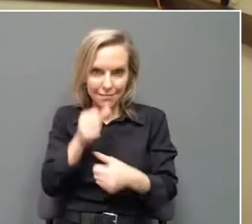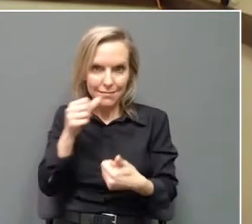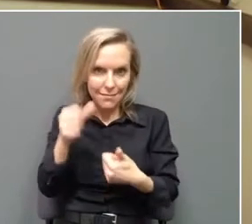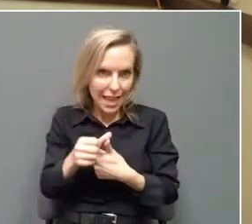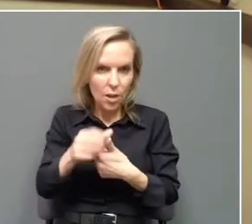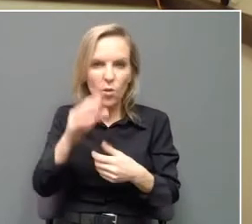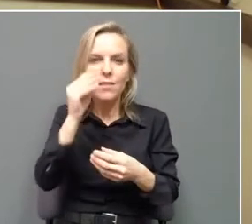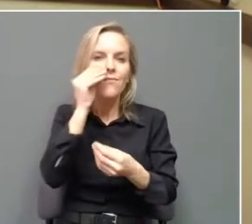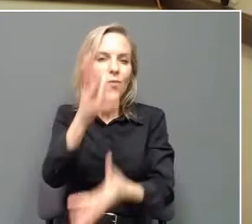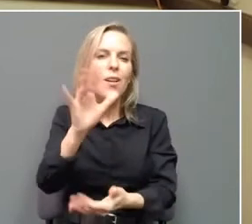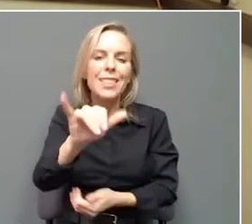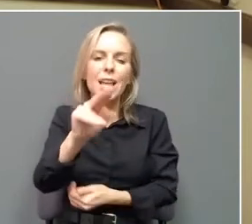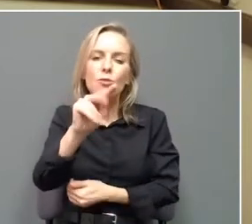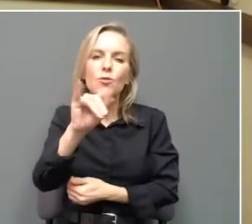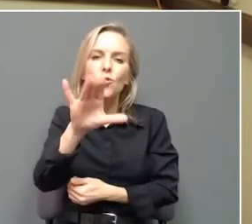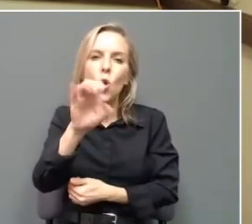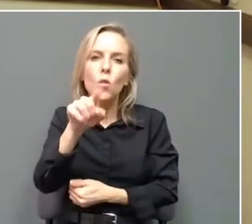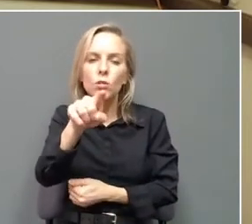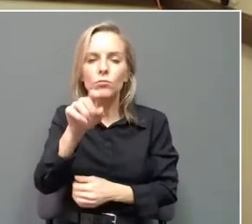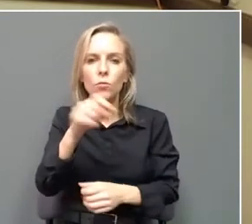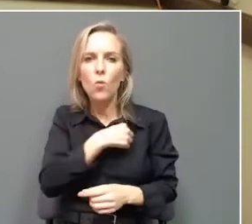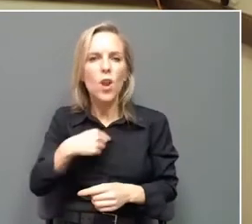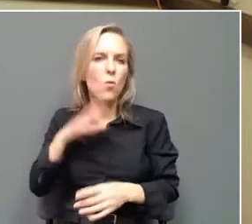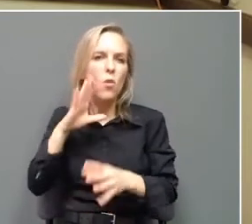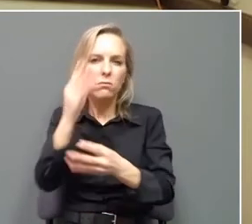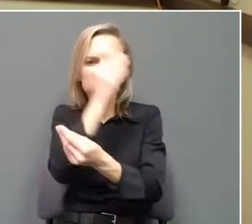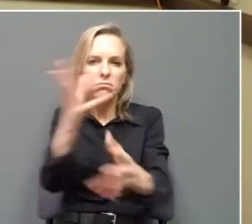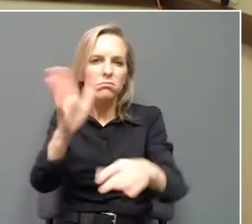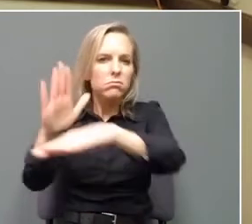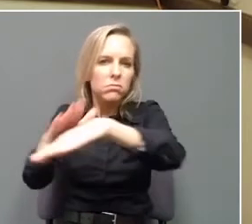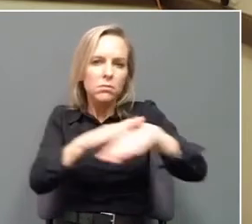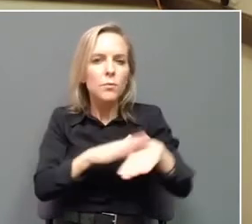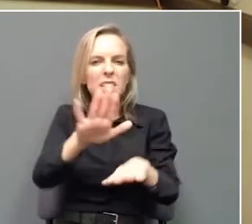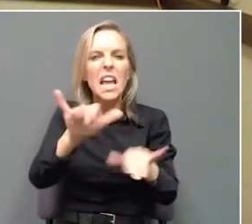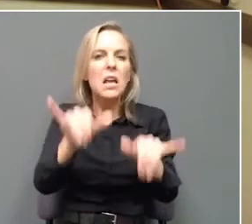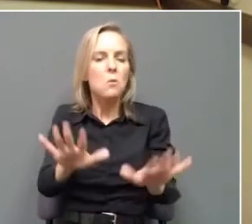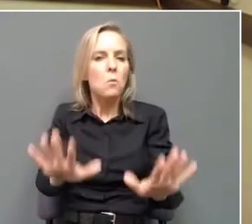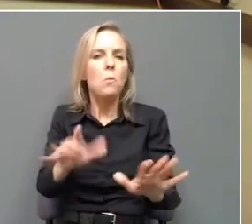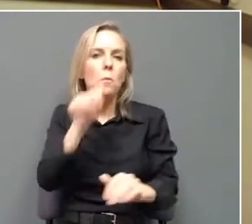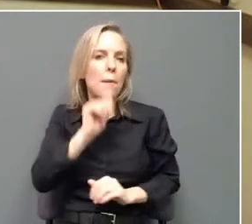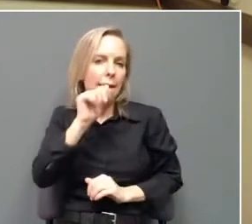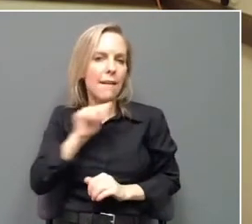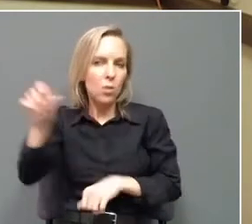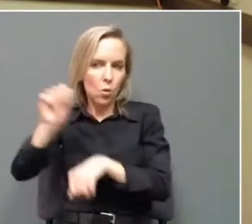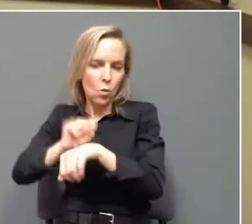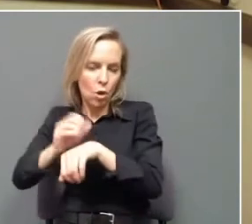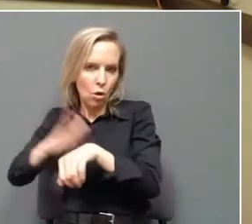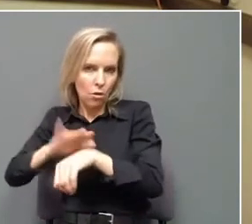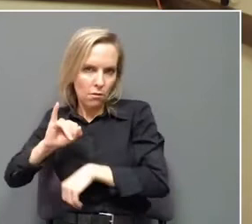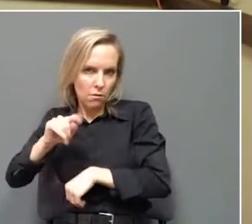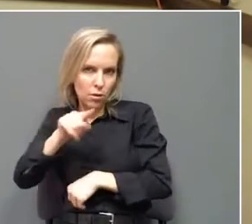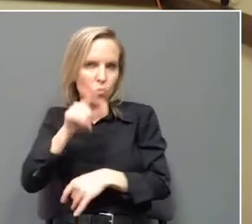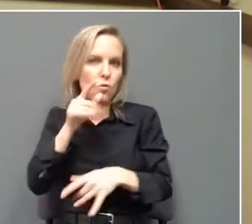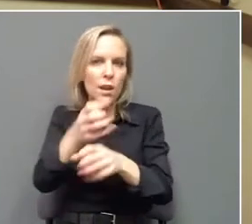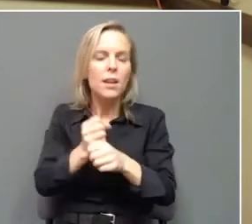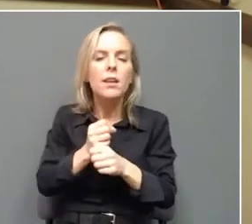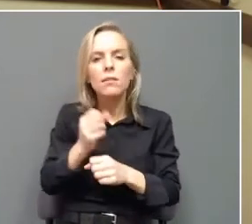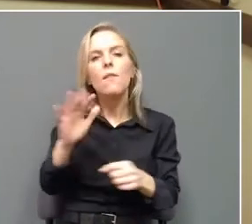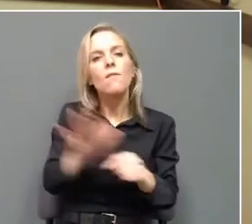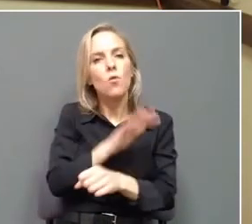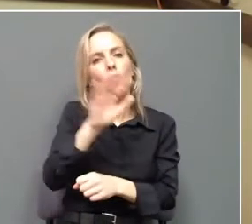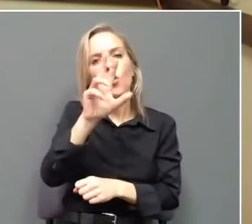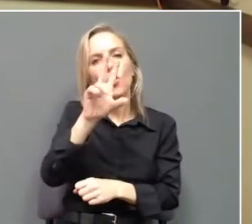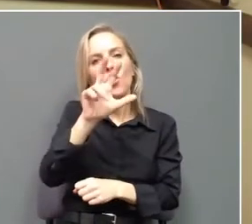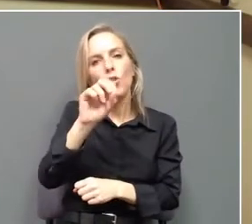heads up so you can be looking for it. But for now, sit tight. They're working on it. And you will have the full 30 days in order